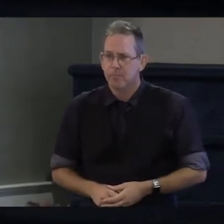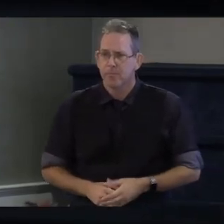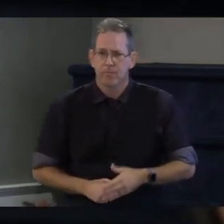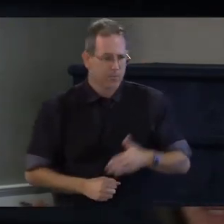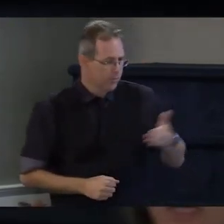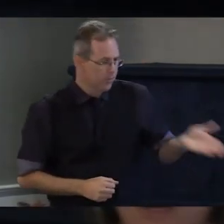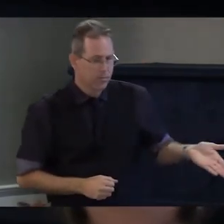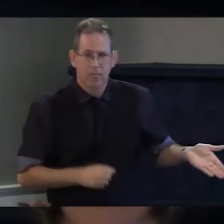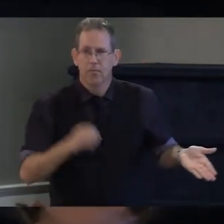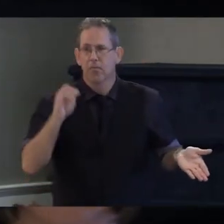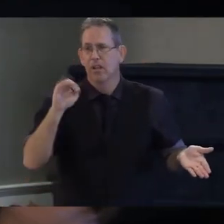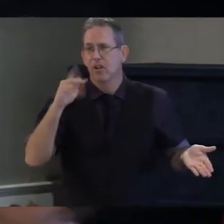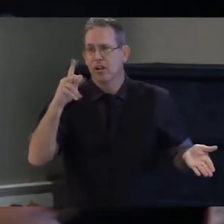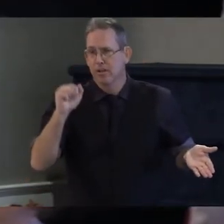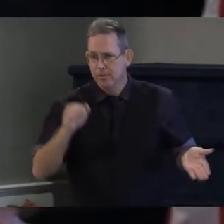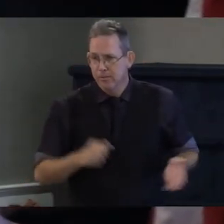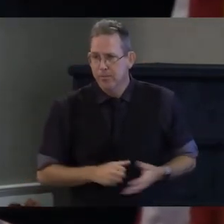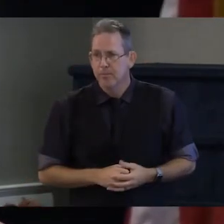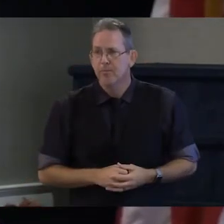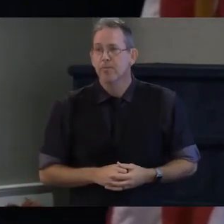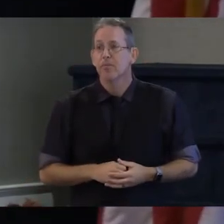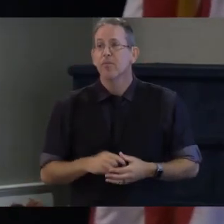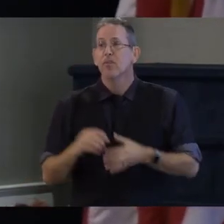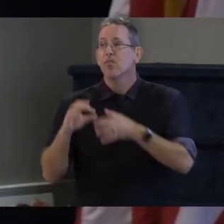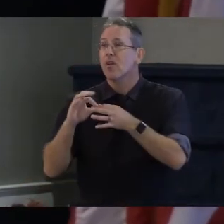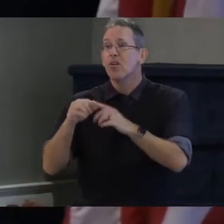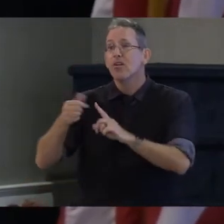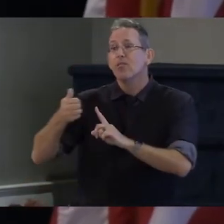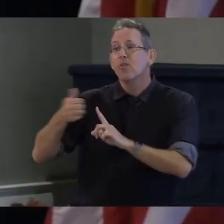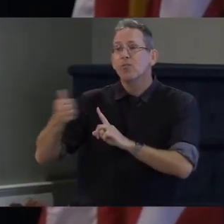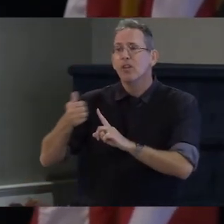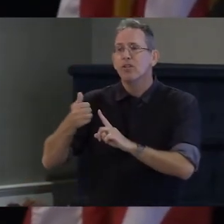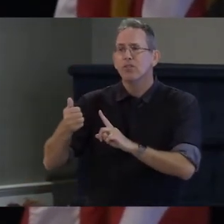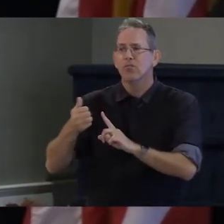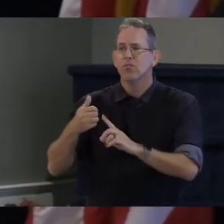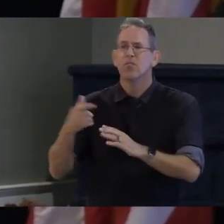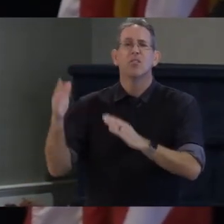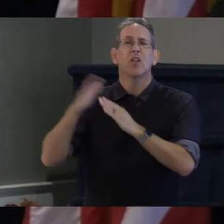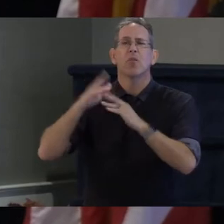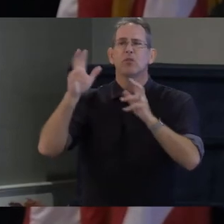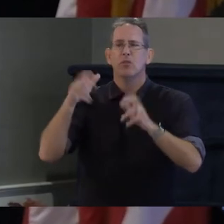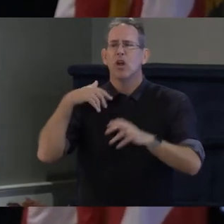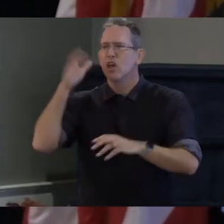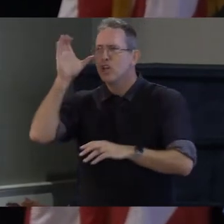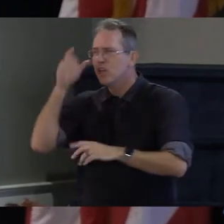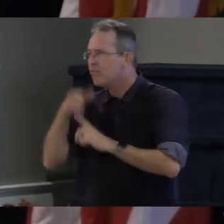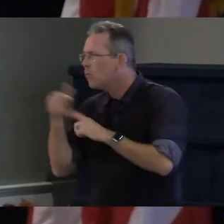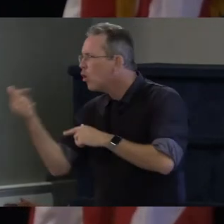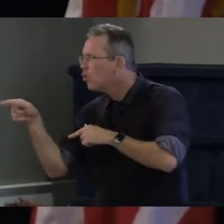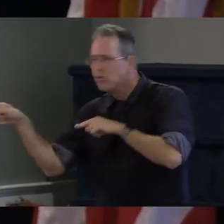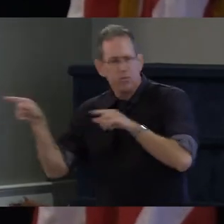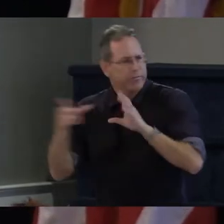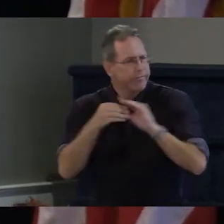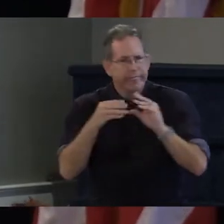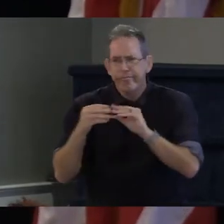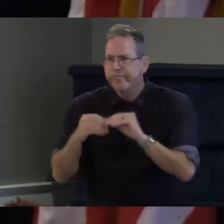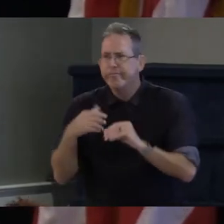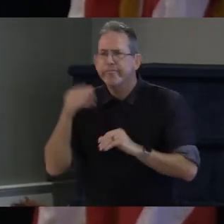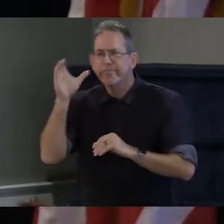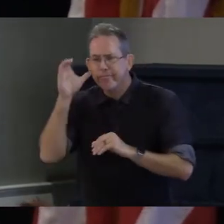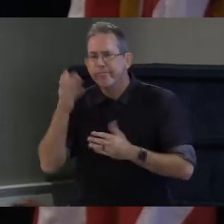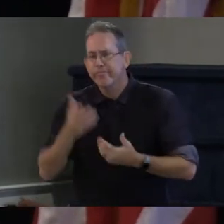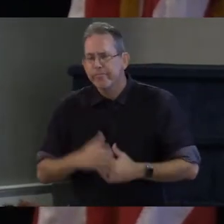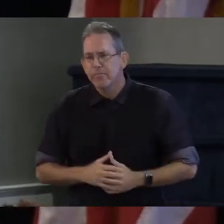transportation are they're the two top issues that i hear from everyone whether they're uh you know in a nursing